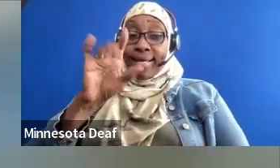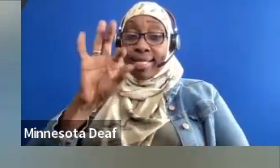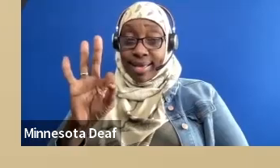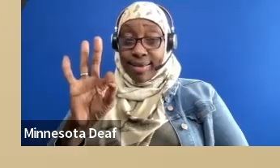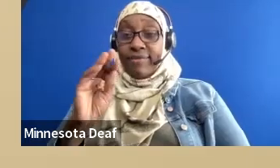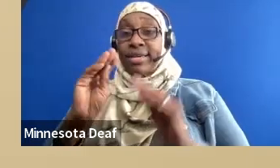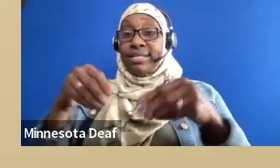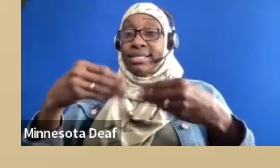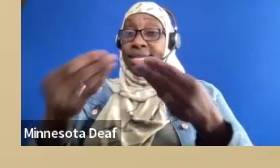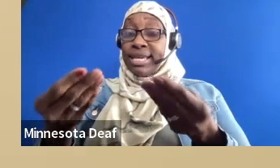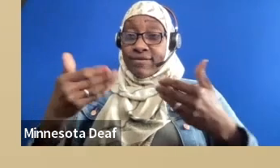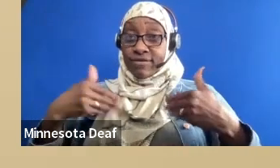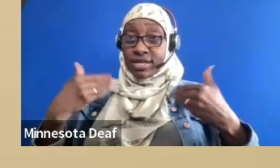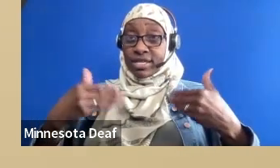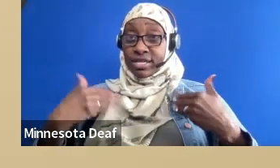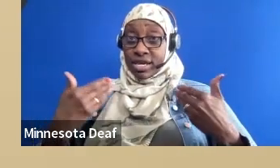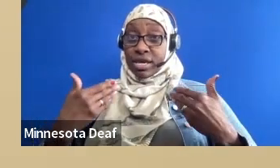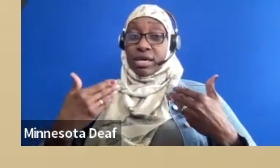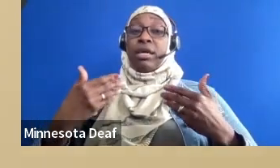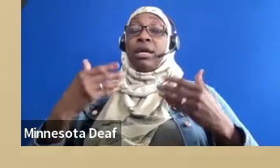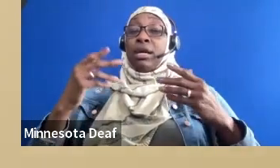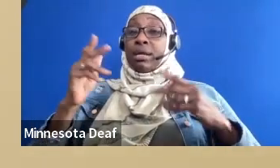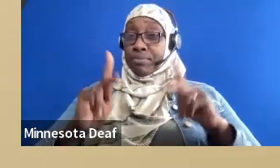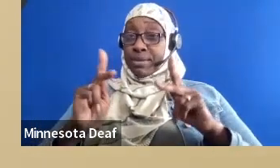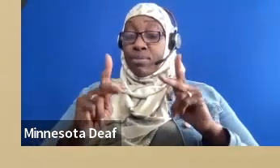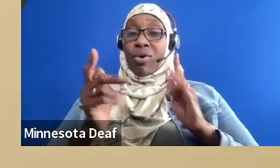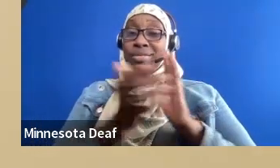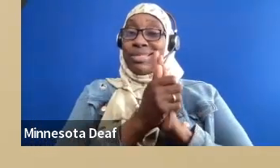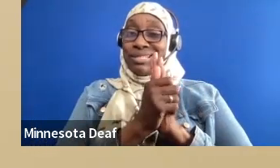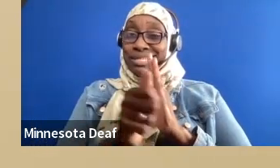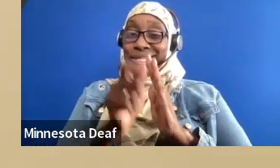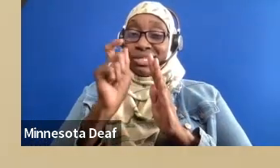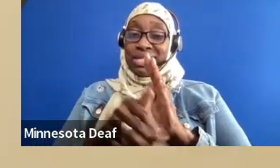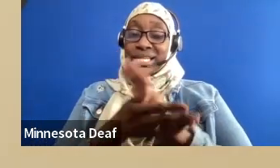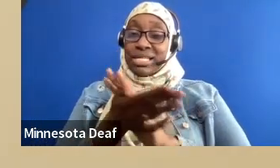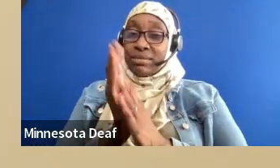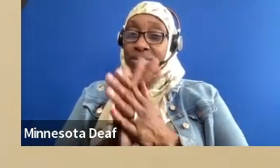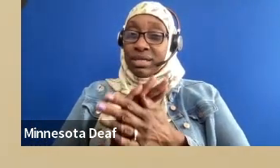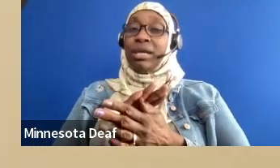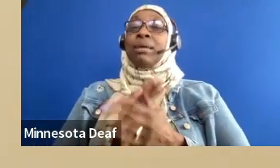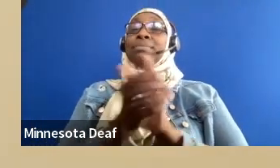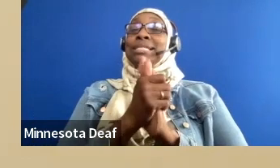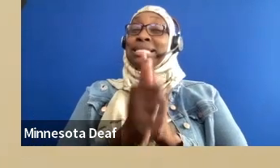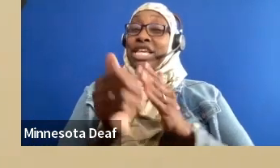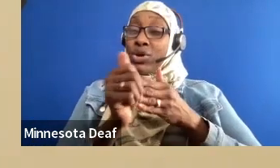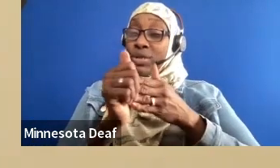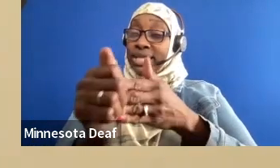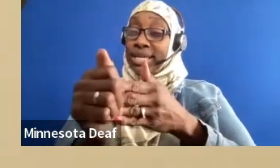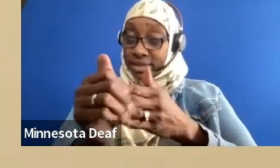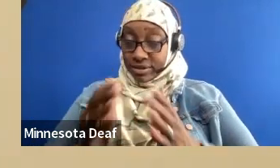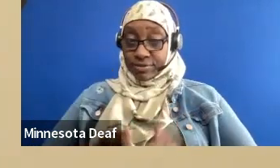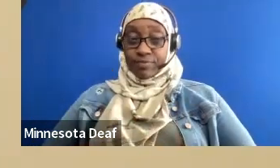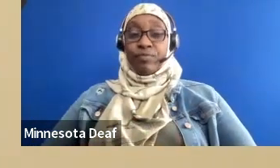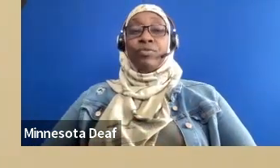I want to take experiences in how they can, like, get jobs. I want them to be able to